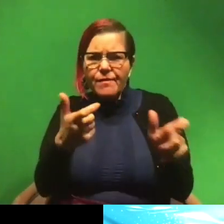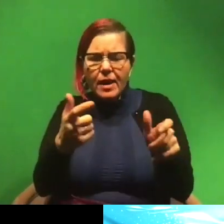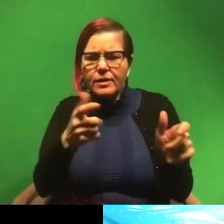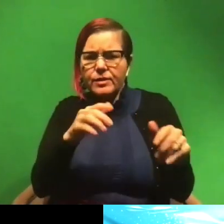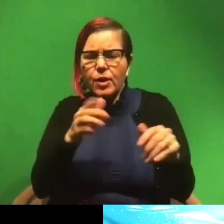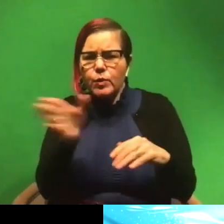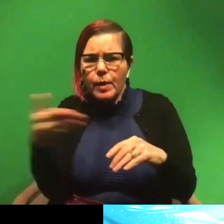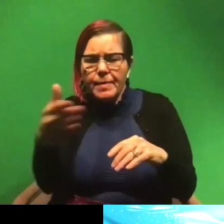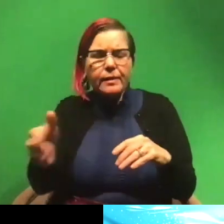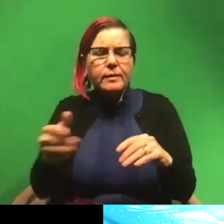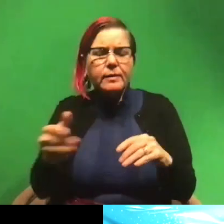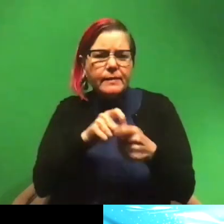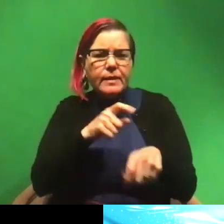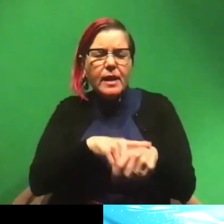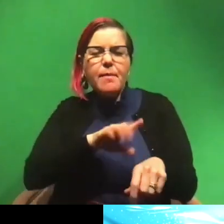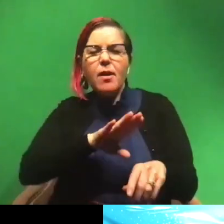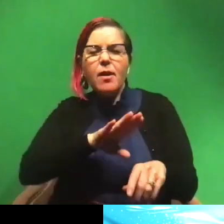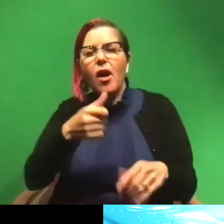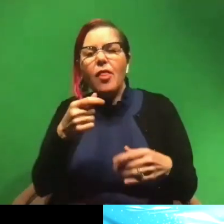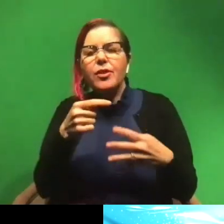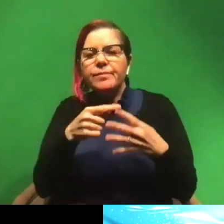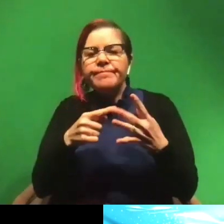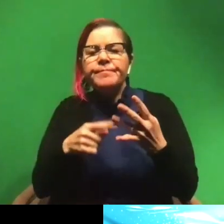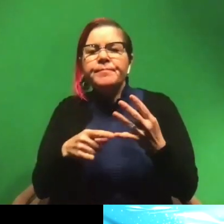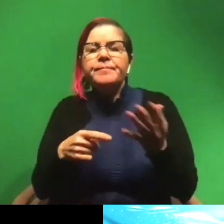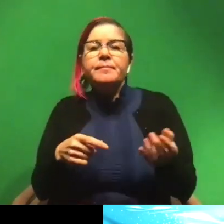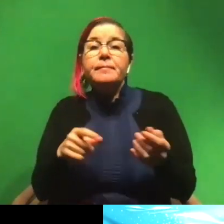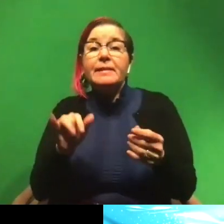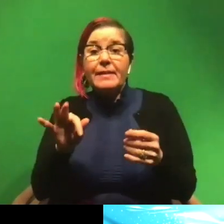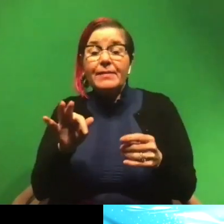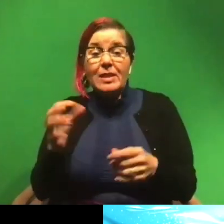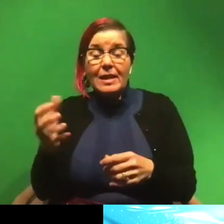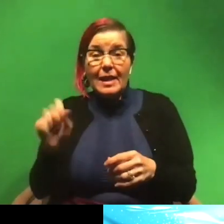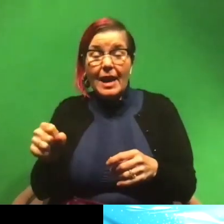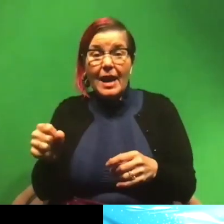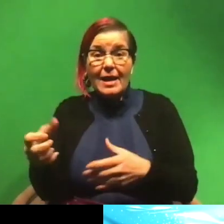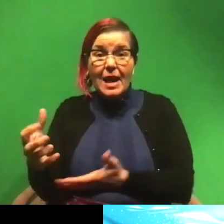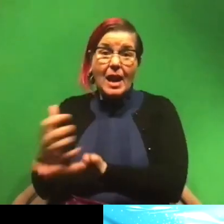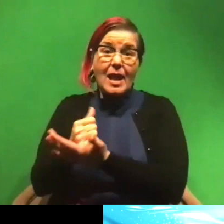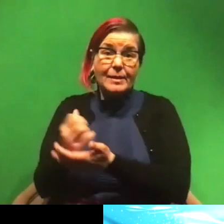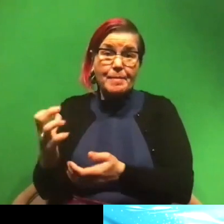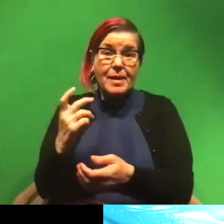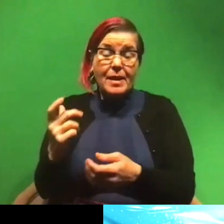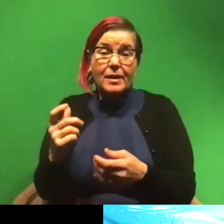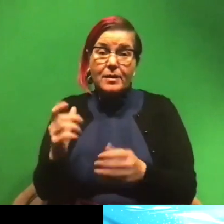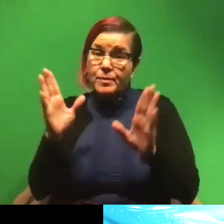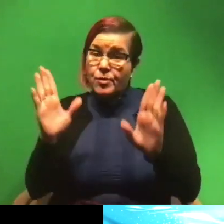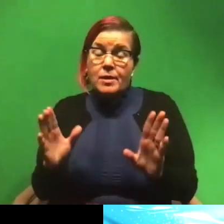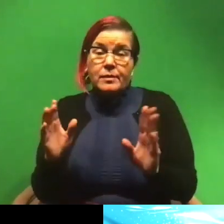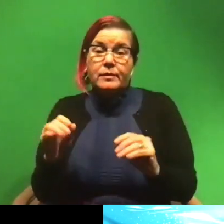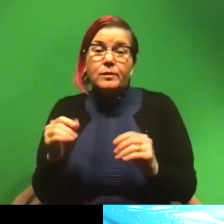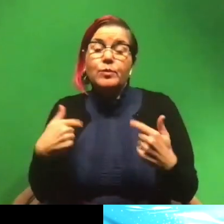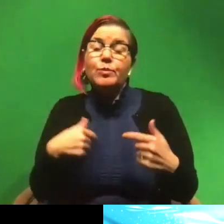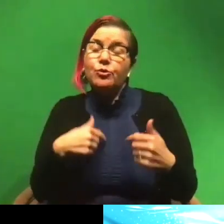time and there's other sensors on there. Uh, so if you can recollect the tag, that's great. We